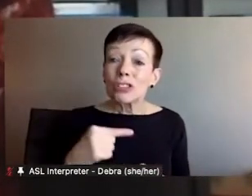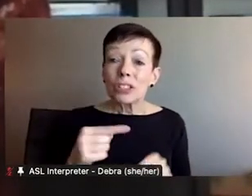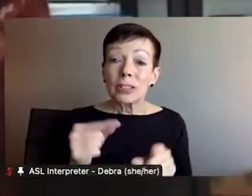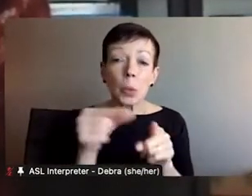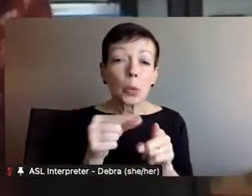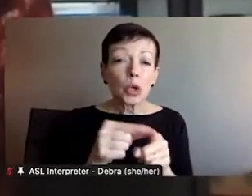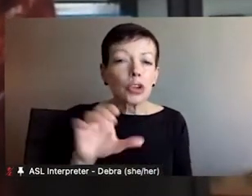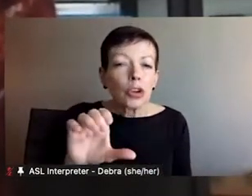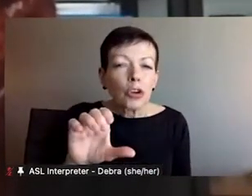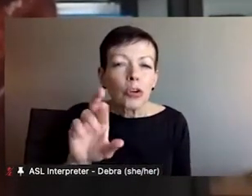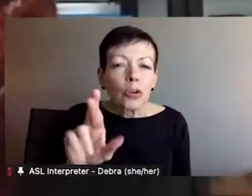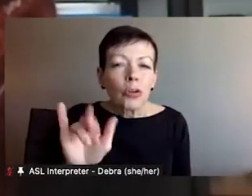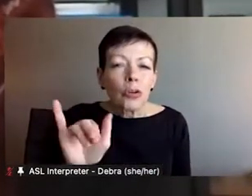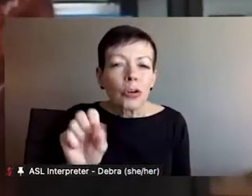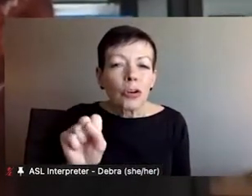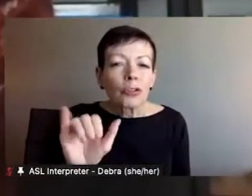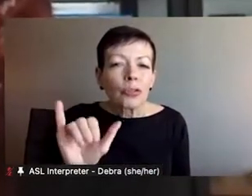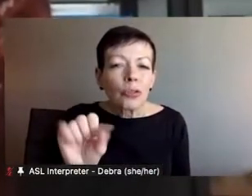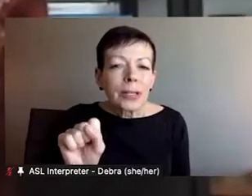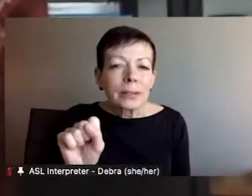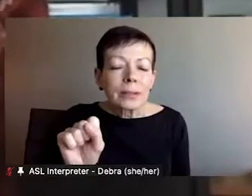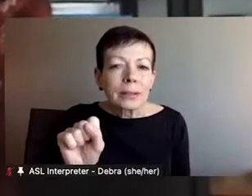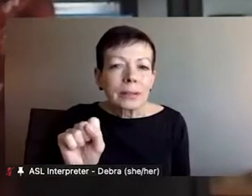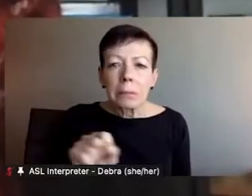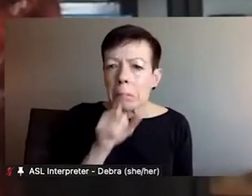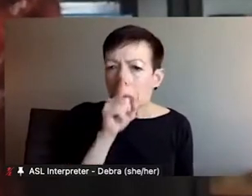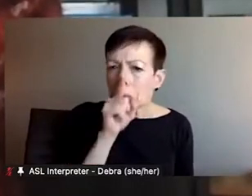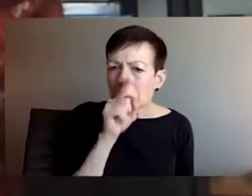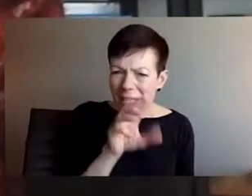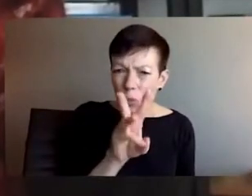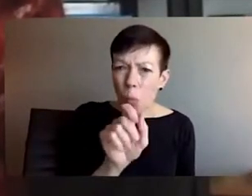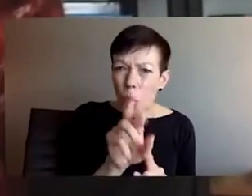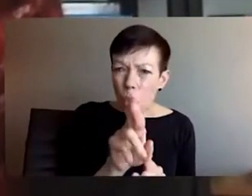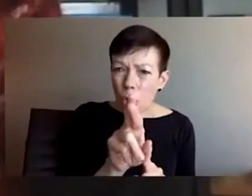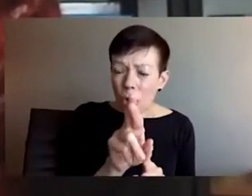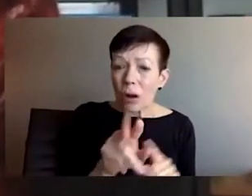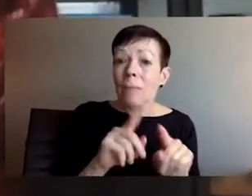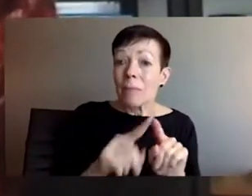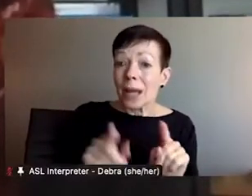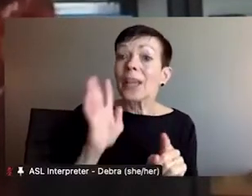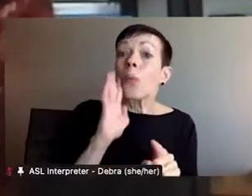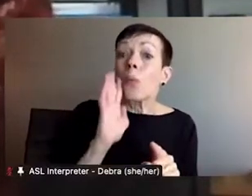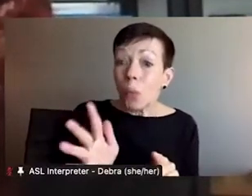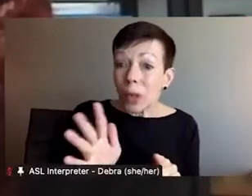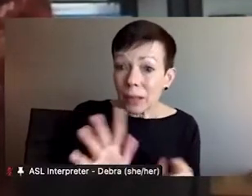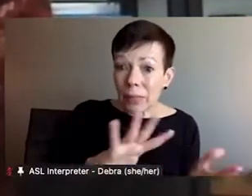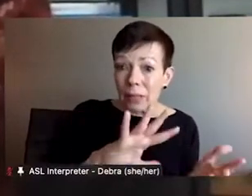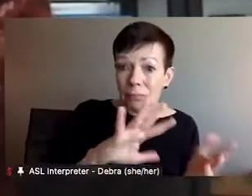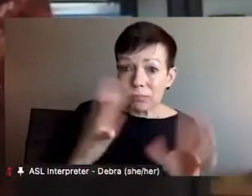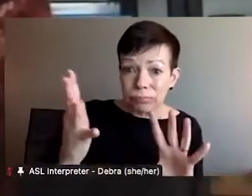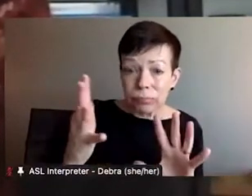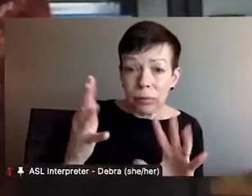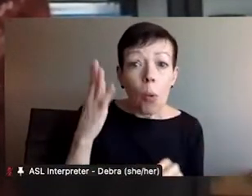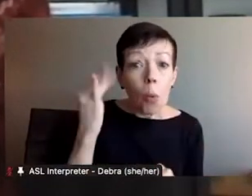war. And that is a mobilization that may result in a battle he will lose at home.